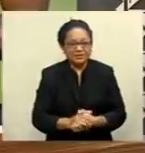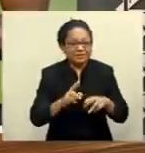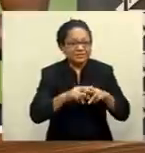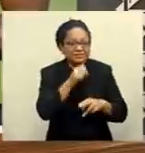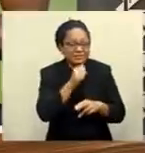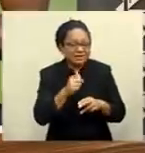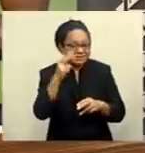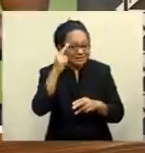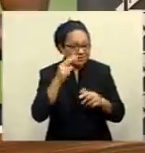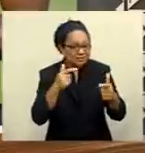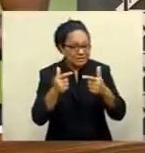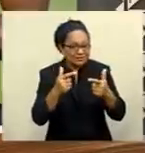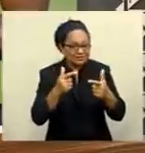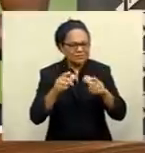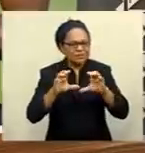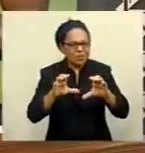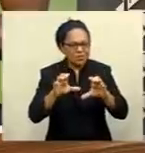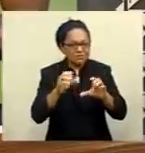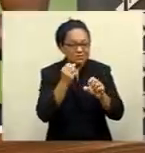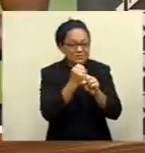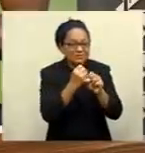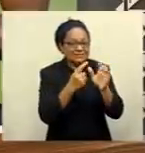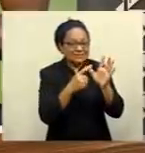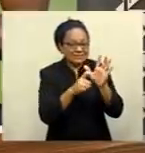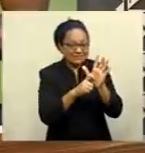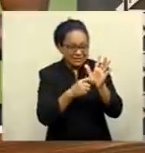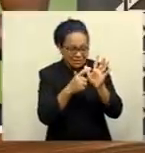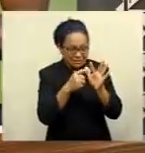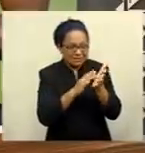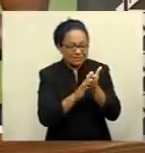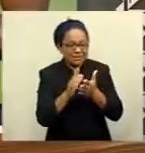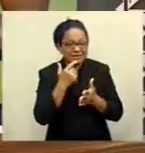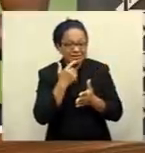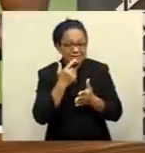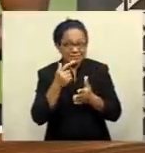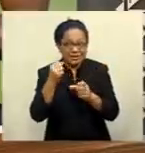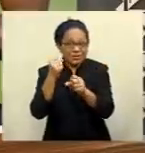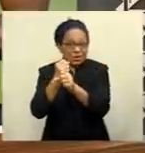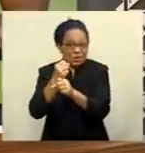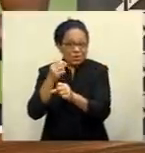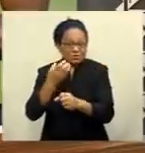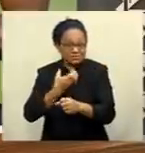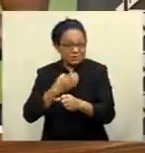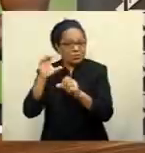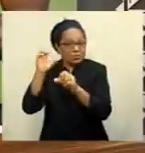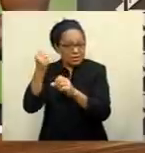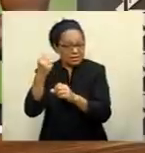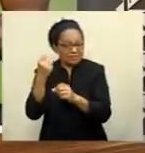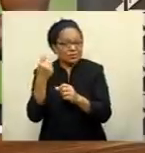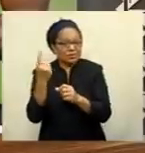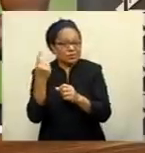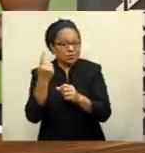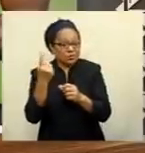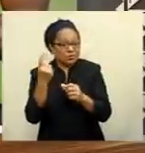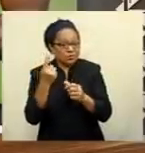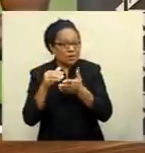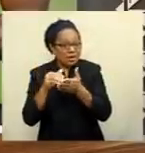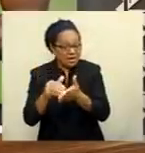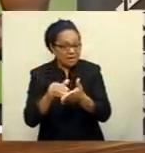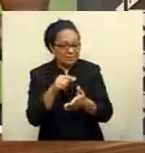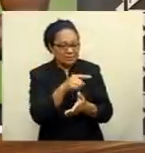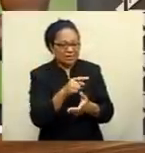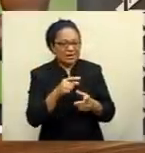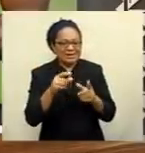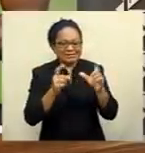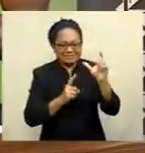National Sevens coach Gareth Beba has attributed much of Fiji's gold medal win at the Tokyo Games to former captain Apawlan Ranisi Nukula.